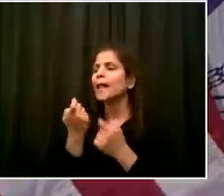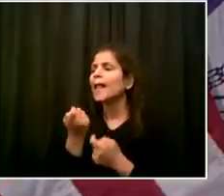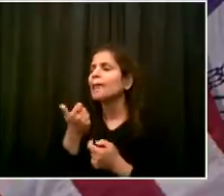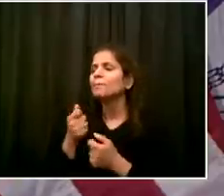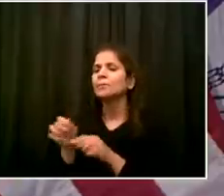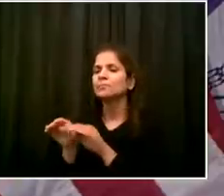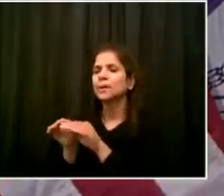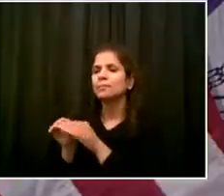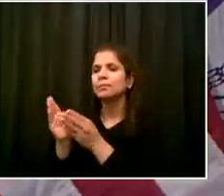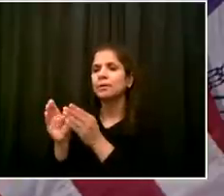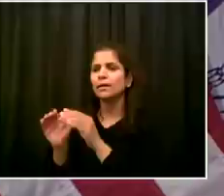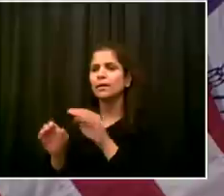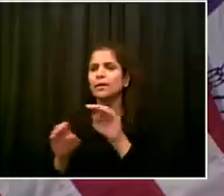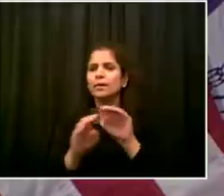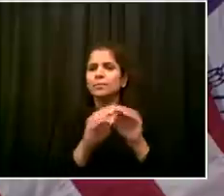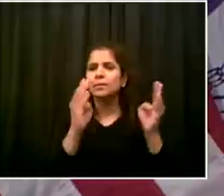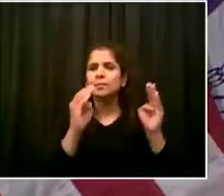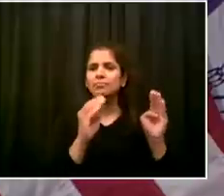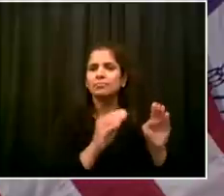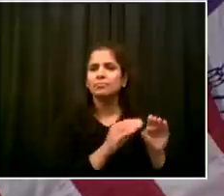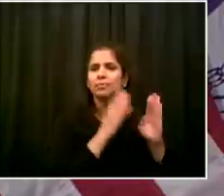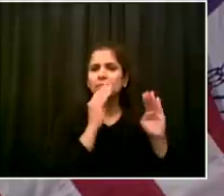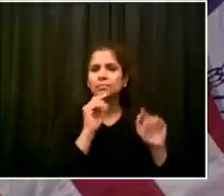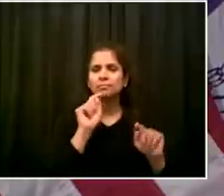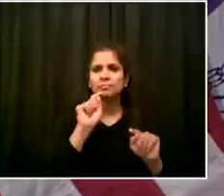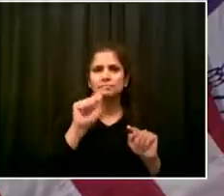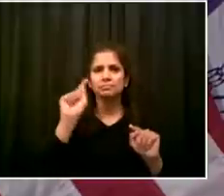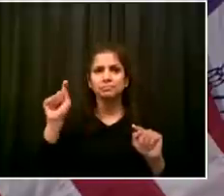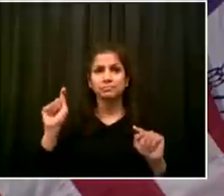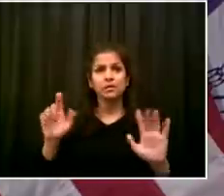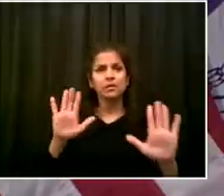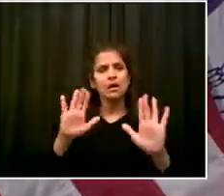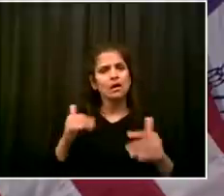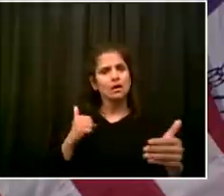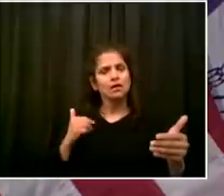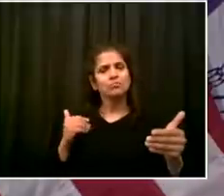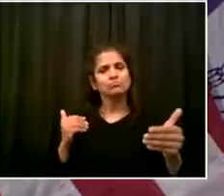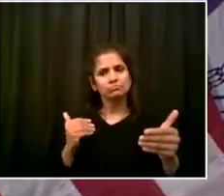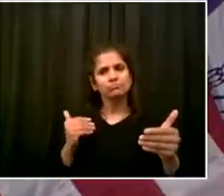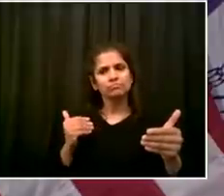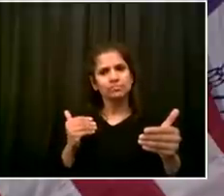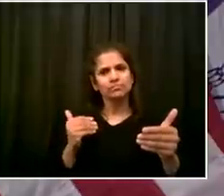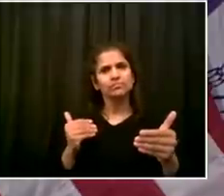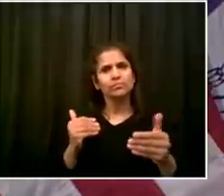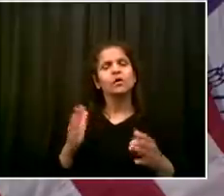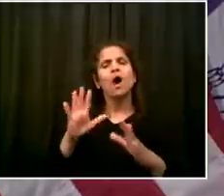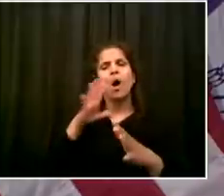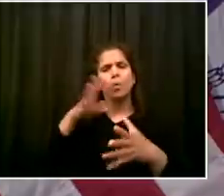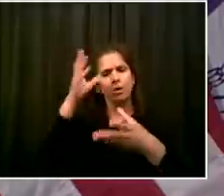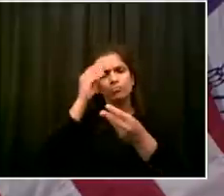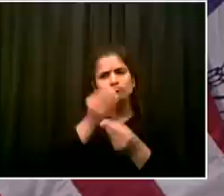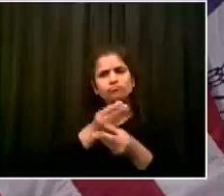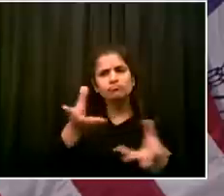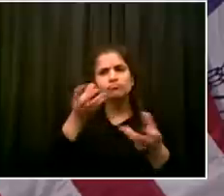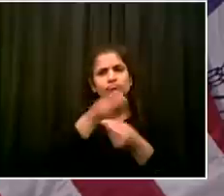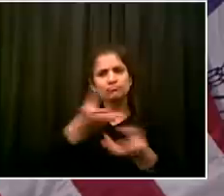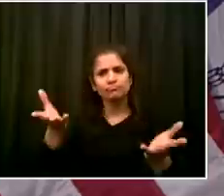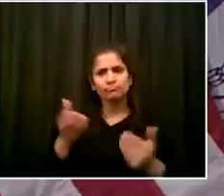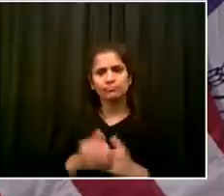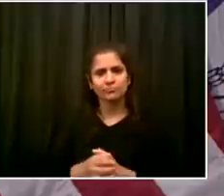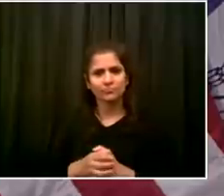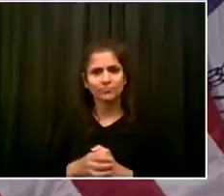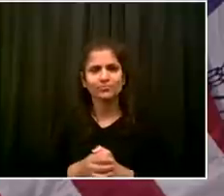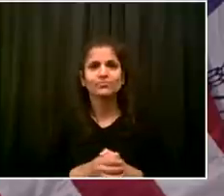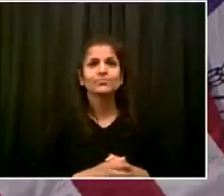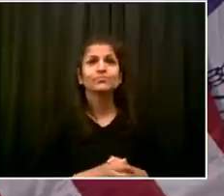and we hone the date. But certainly for folks in those fields, I know they're watching and they know